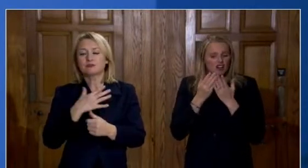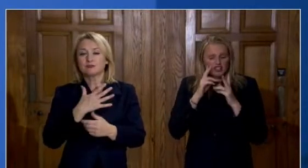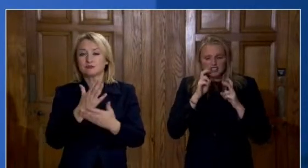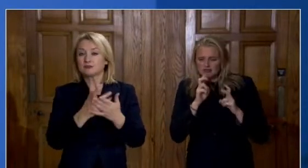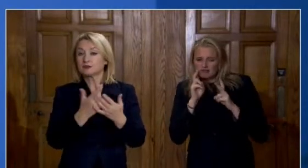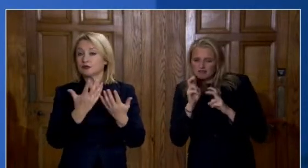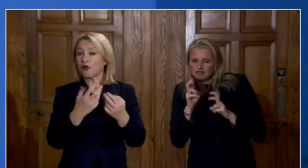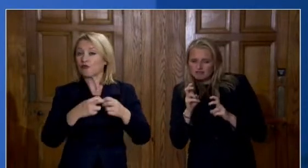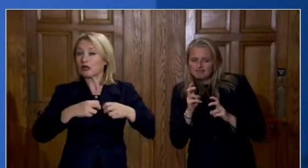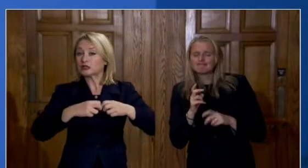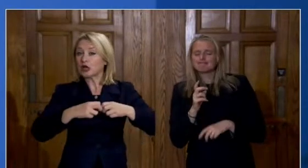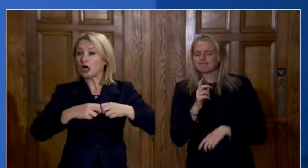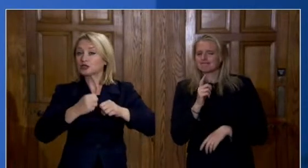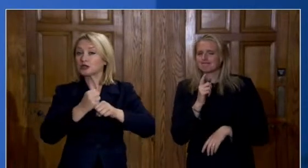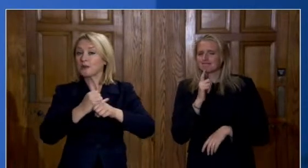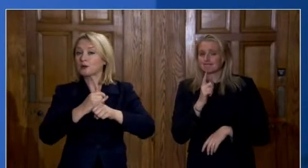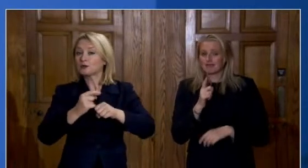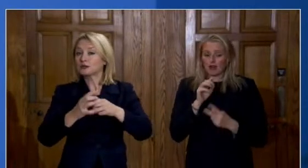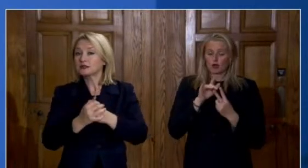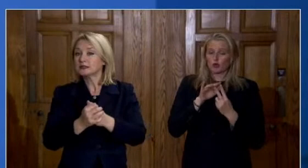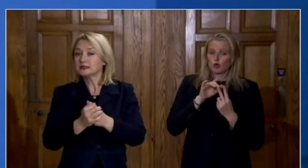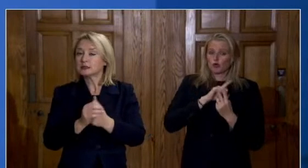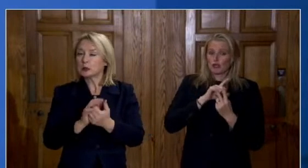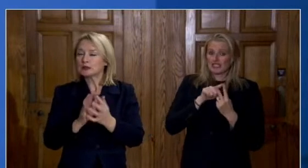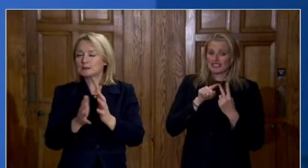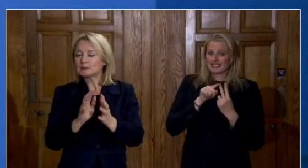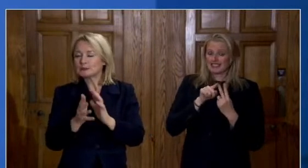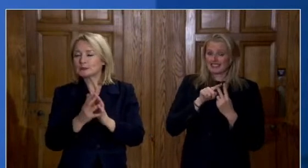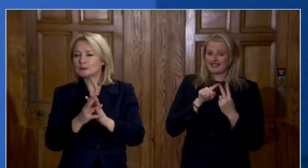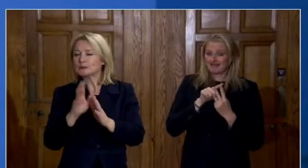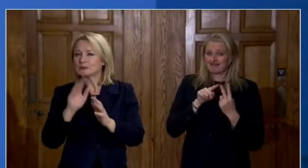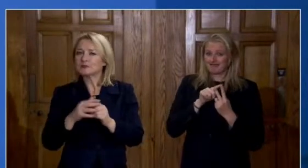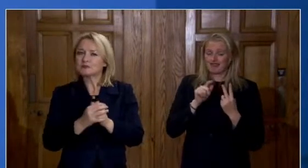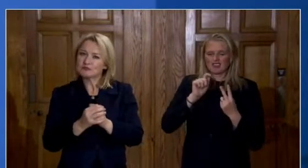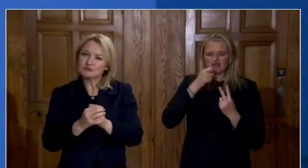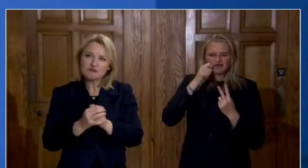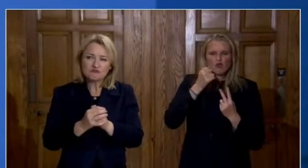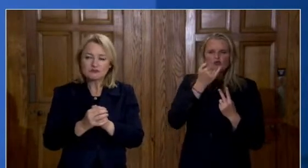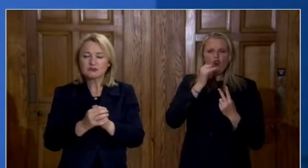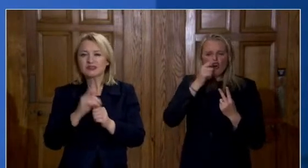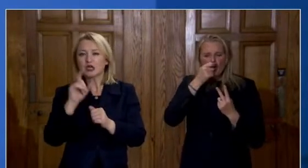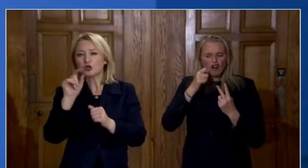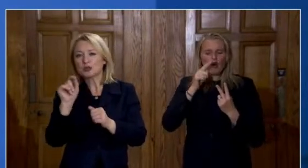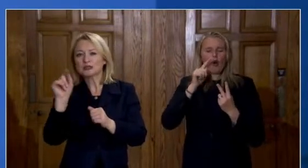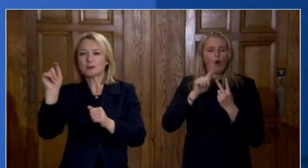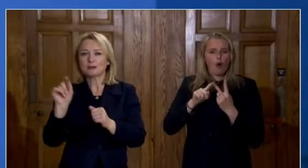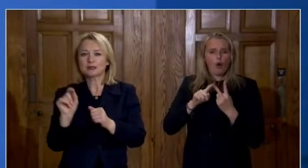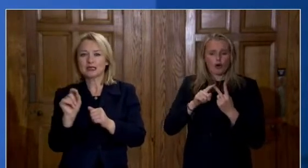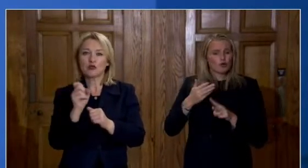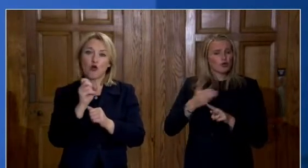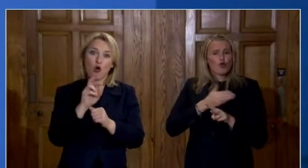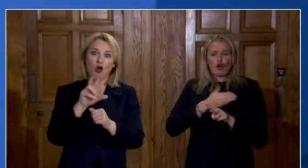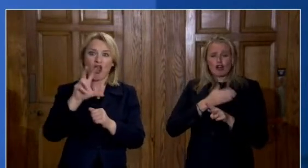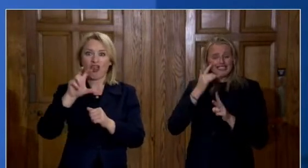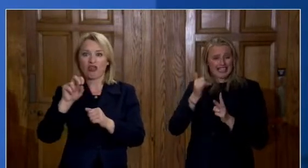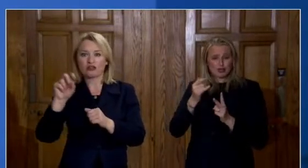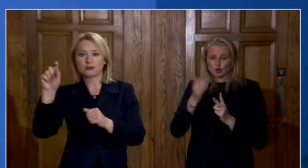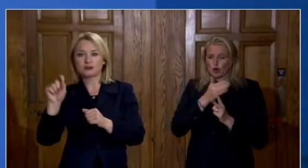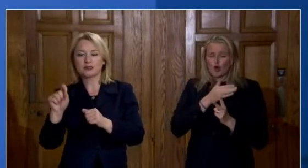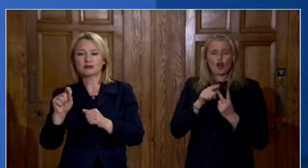the combination of those two reasons can give as many as 20 to 30 percent false negative tests